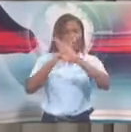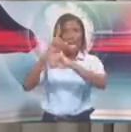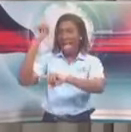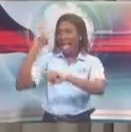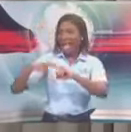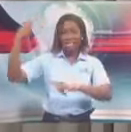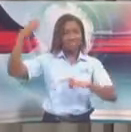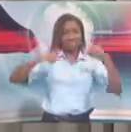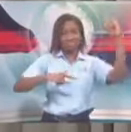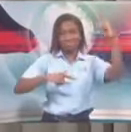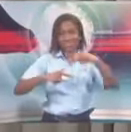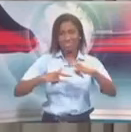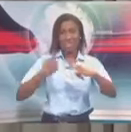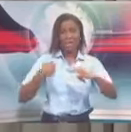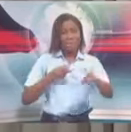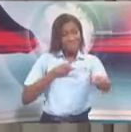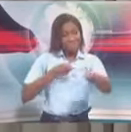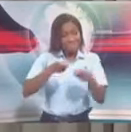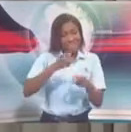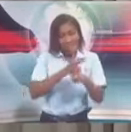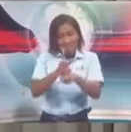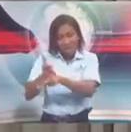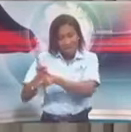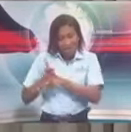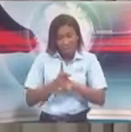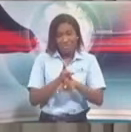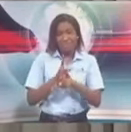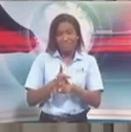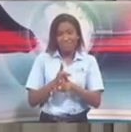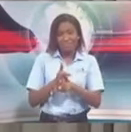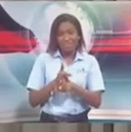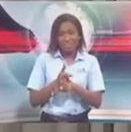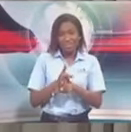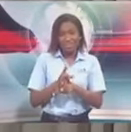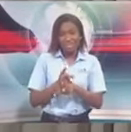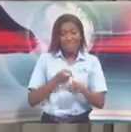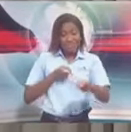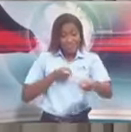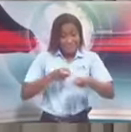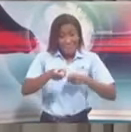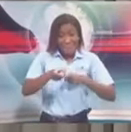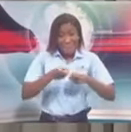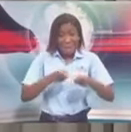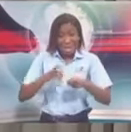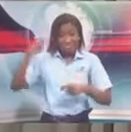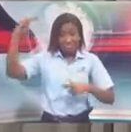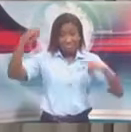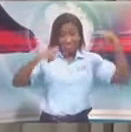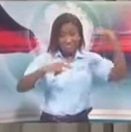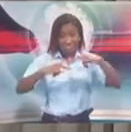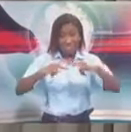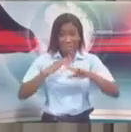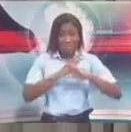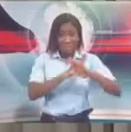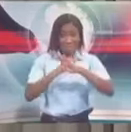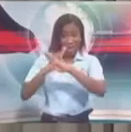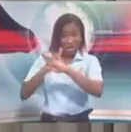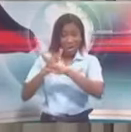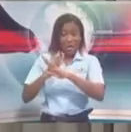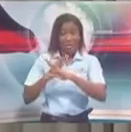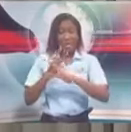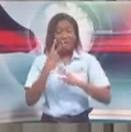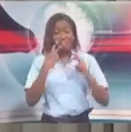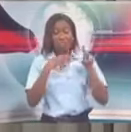carefully. And that's the point I want to emphasize. Part of the management of our borders is, as you would have seen, as we allow certain people in,